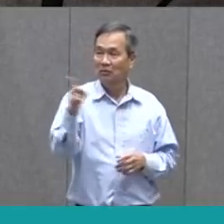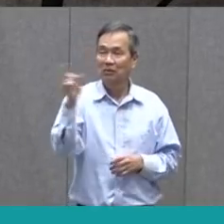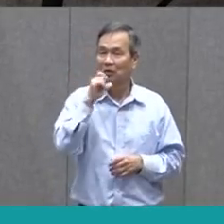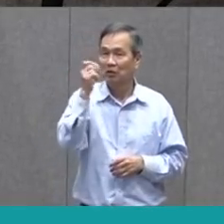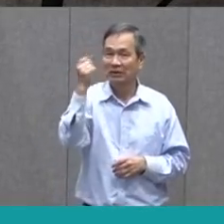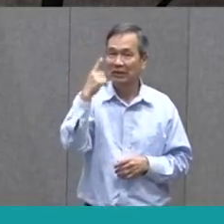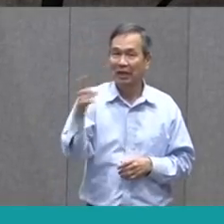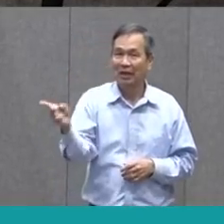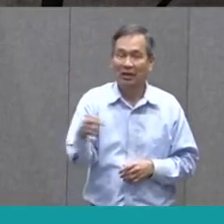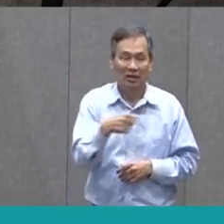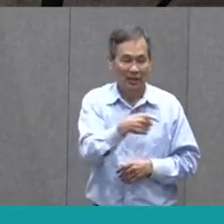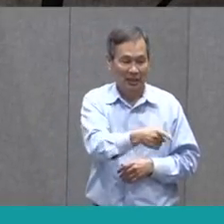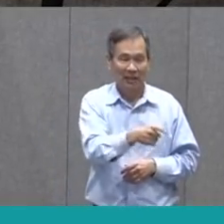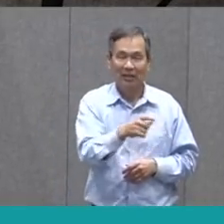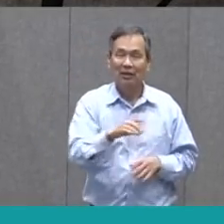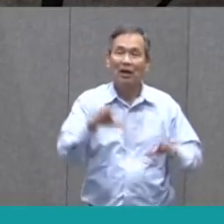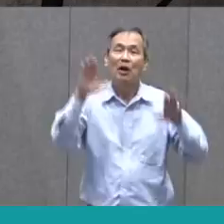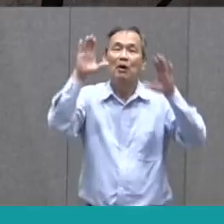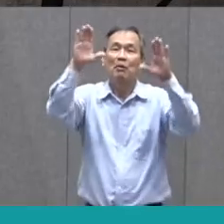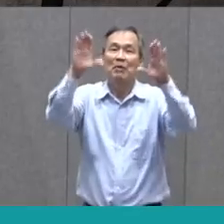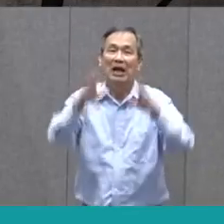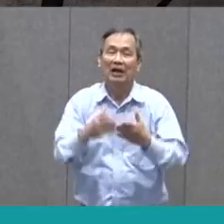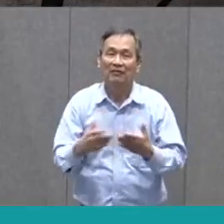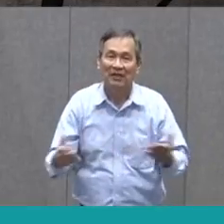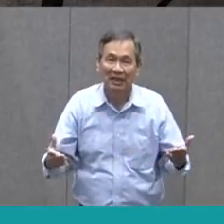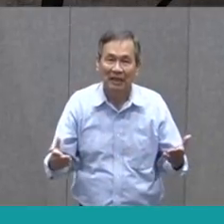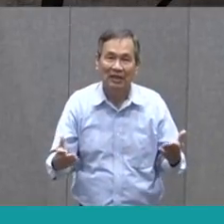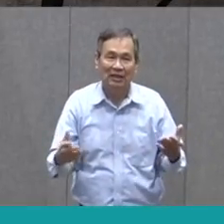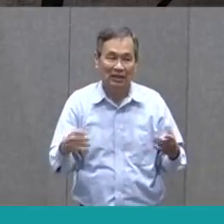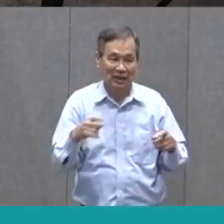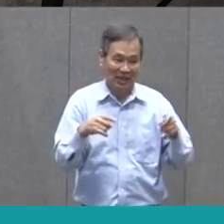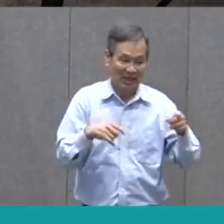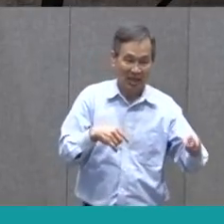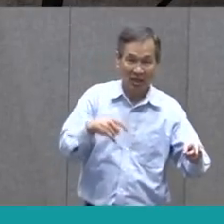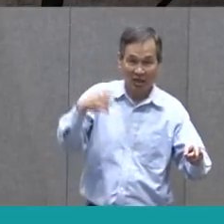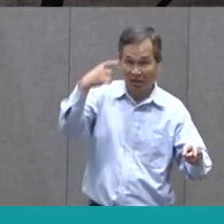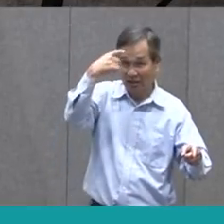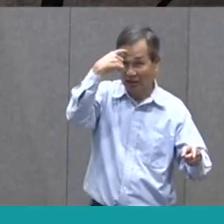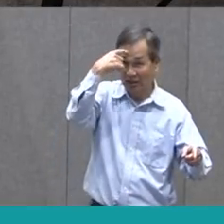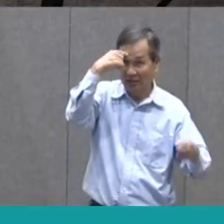see the magnificent thing that is in her mind.